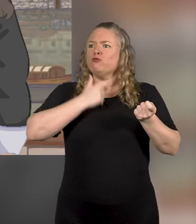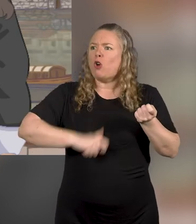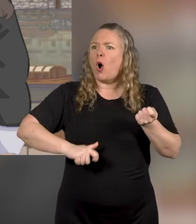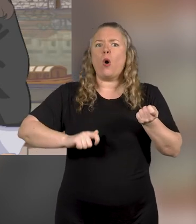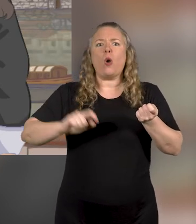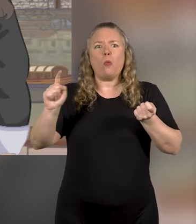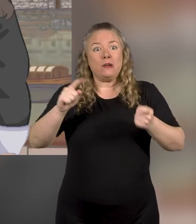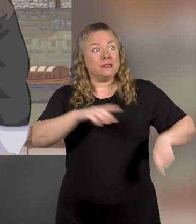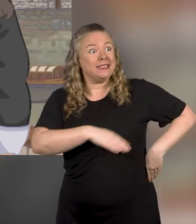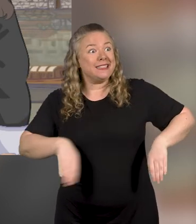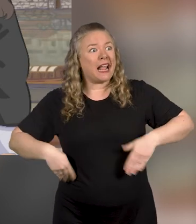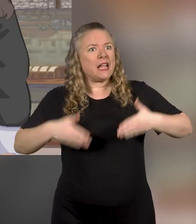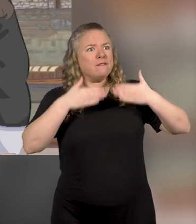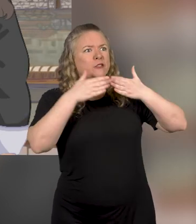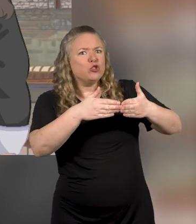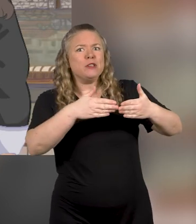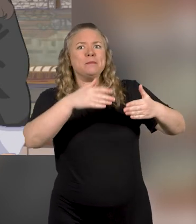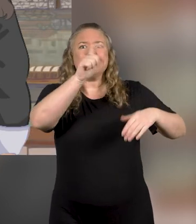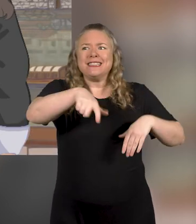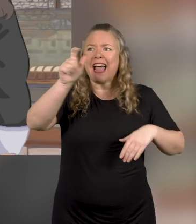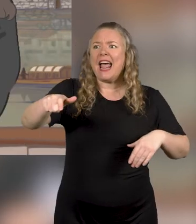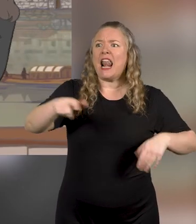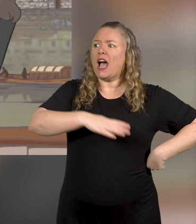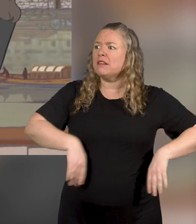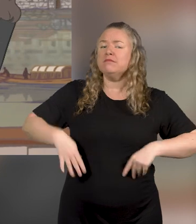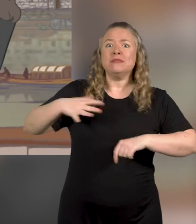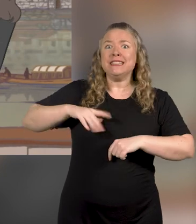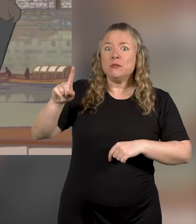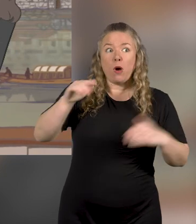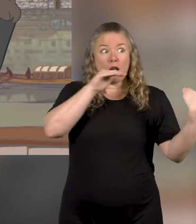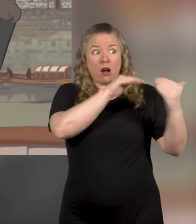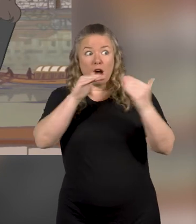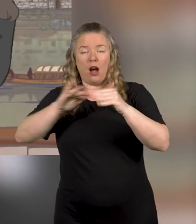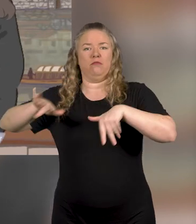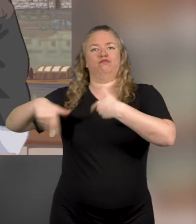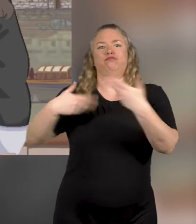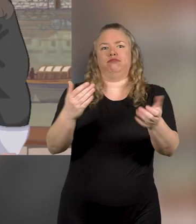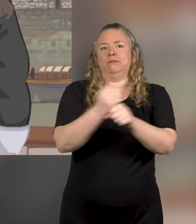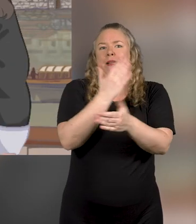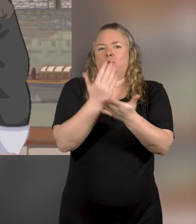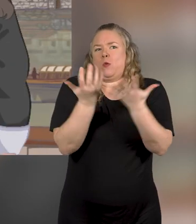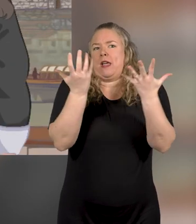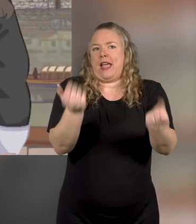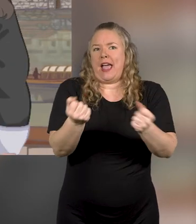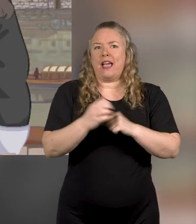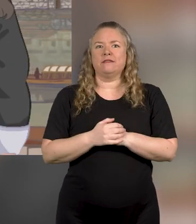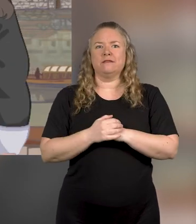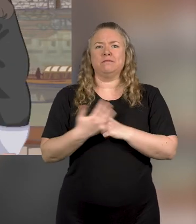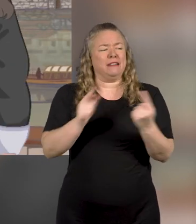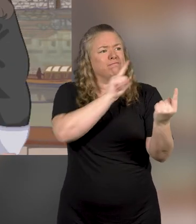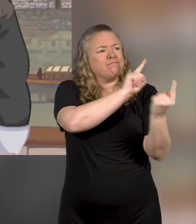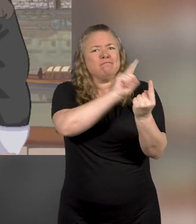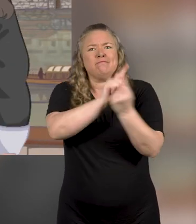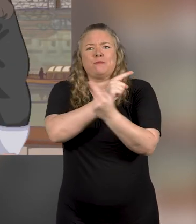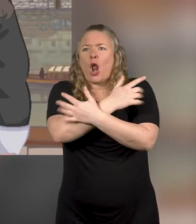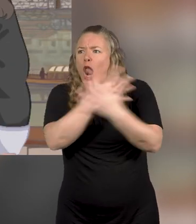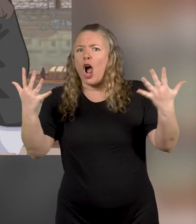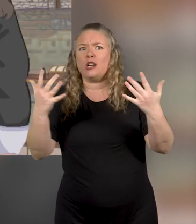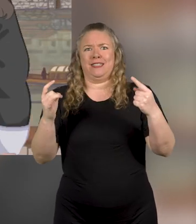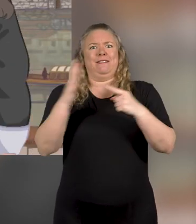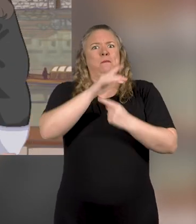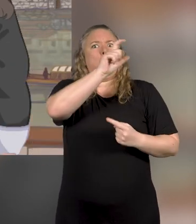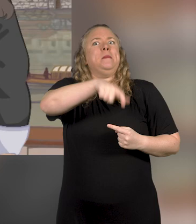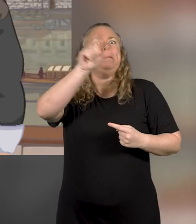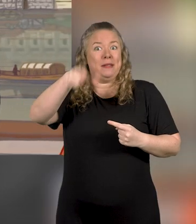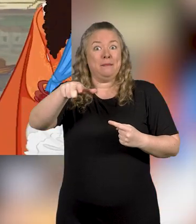Pepys' job was to see that the Navy ships and sailors had everything they needed. His job meant he met lots of important